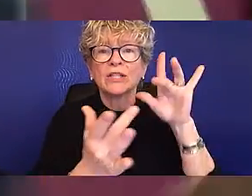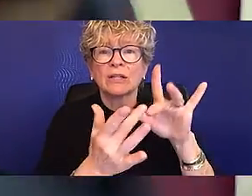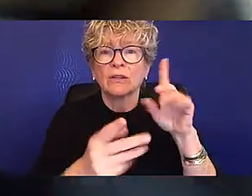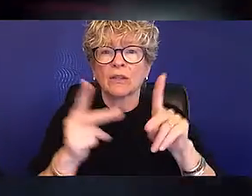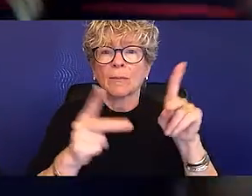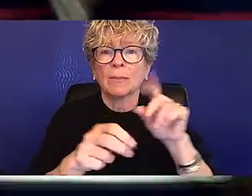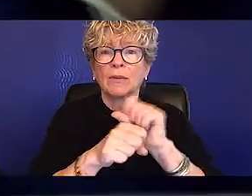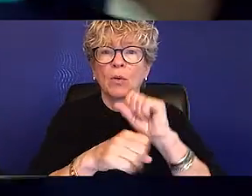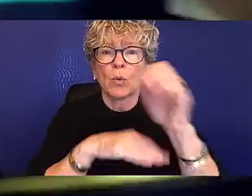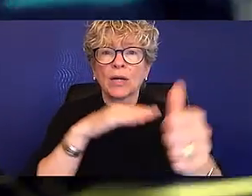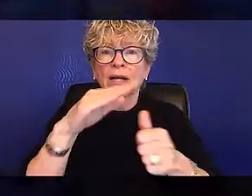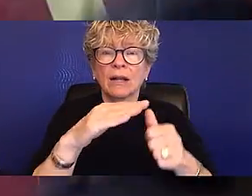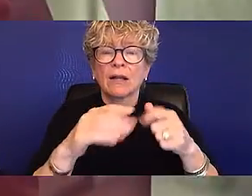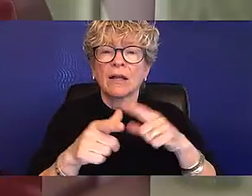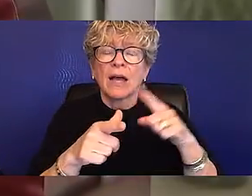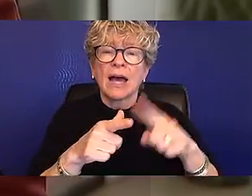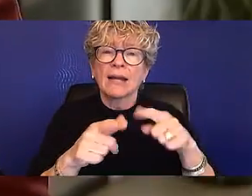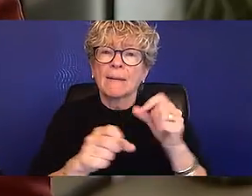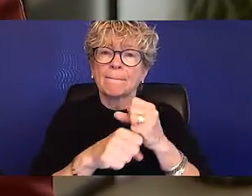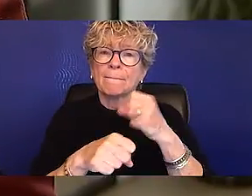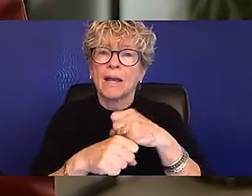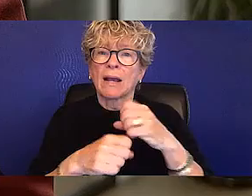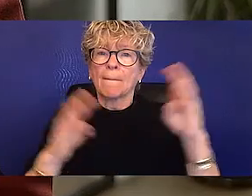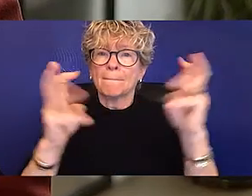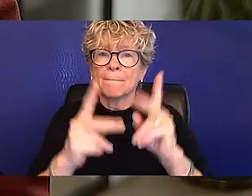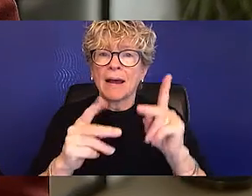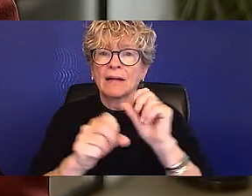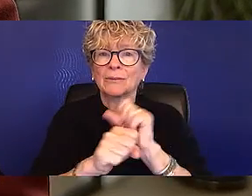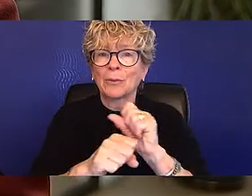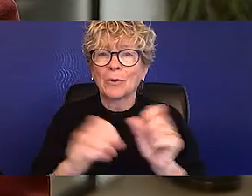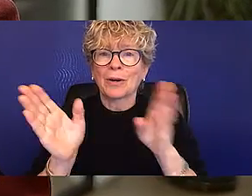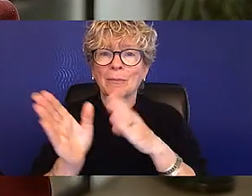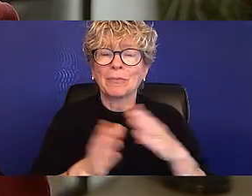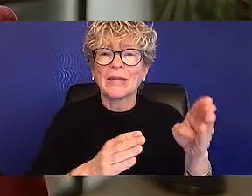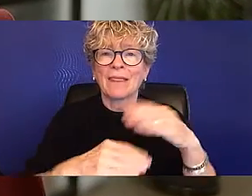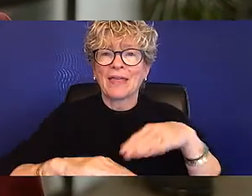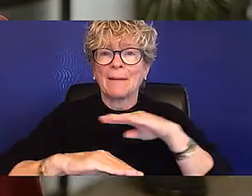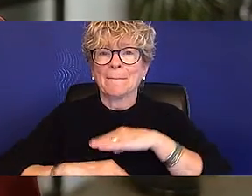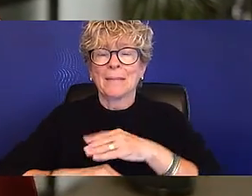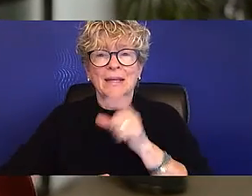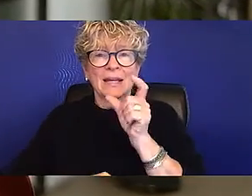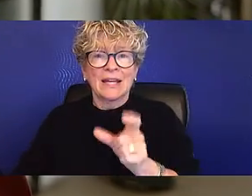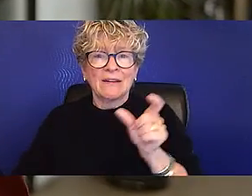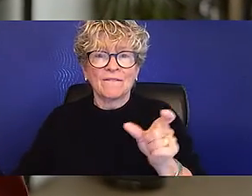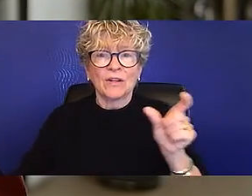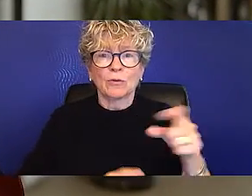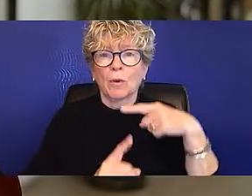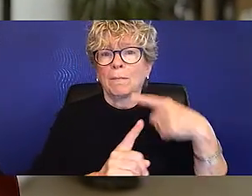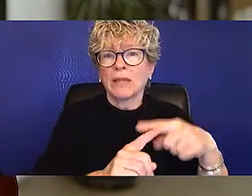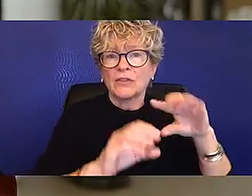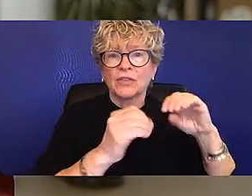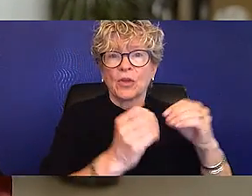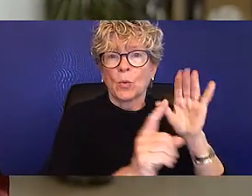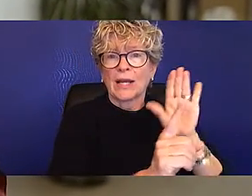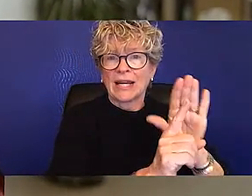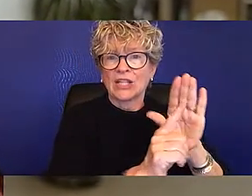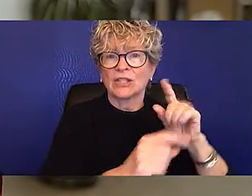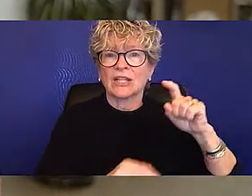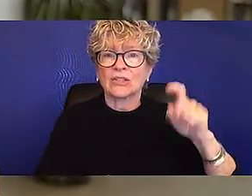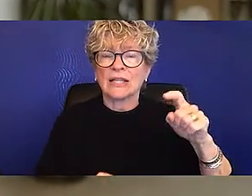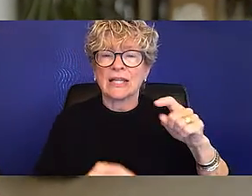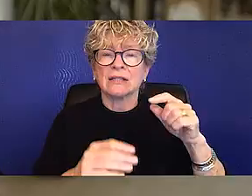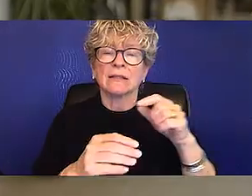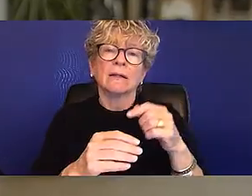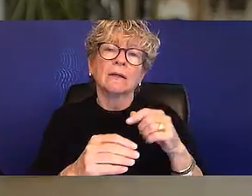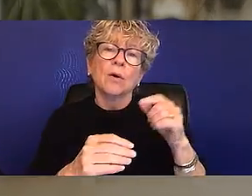Encourage managers to reach out to their direct reports to create return-to-work plans that meet individual as well